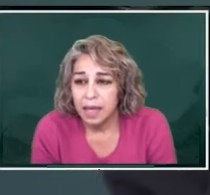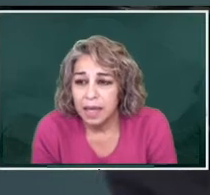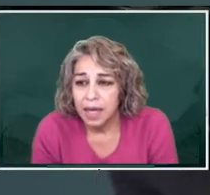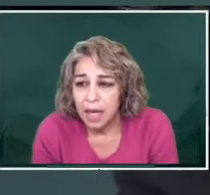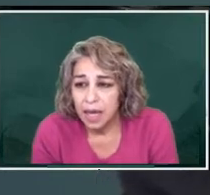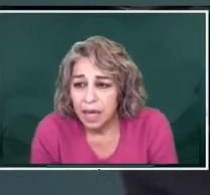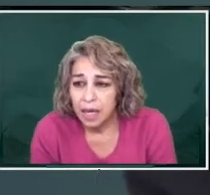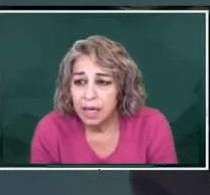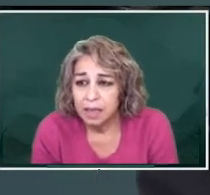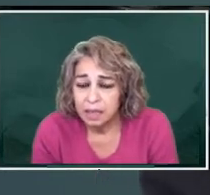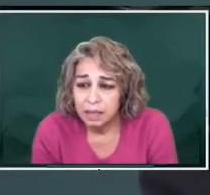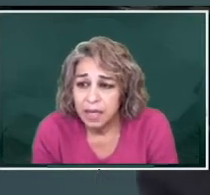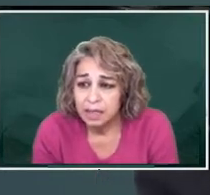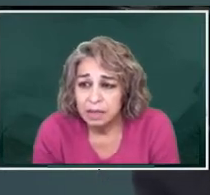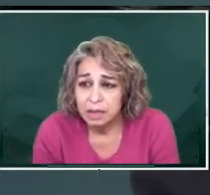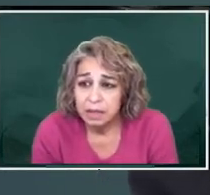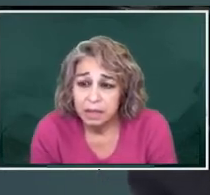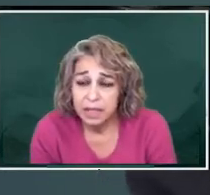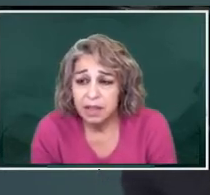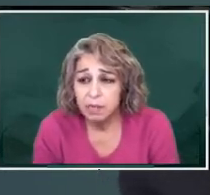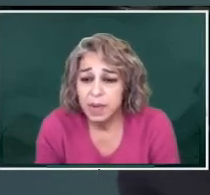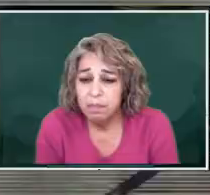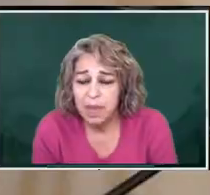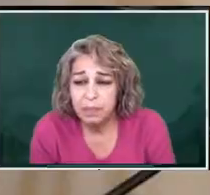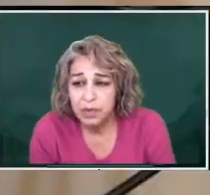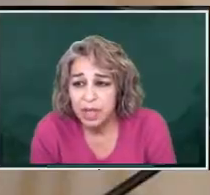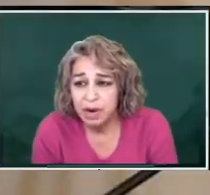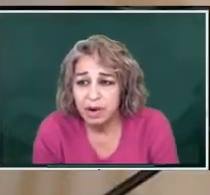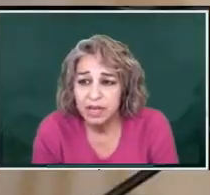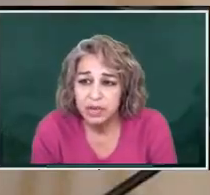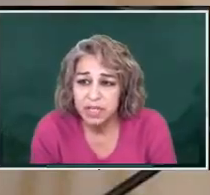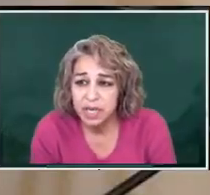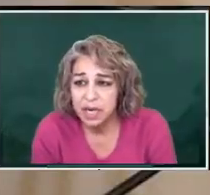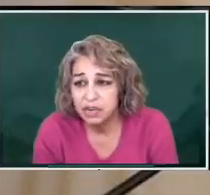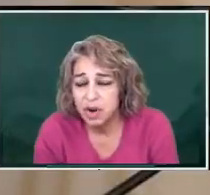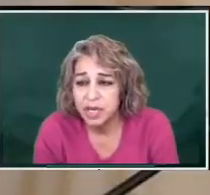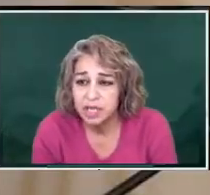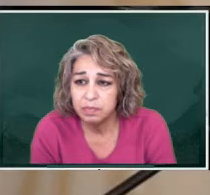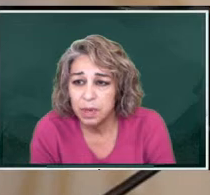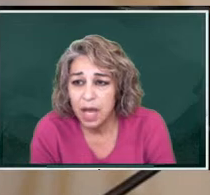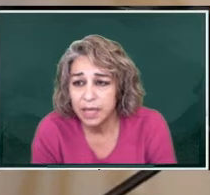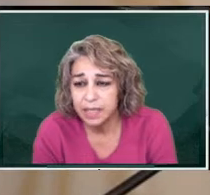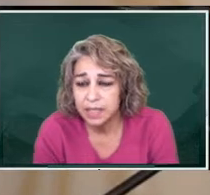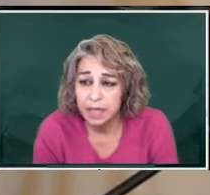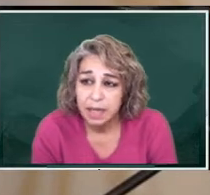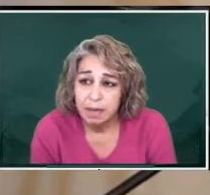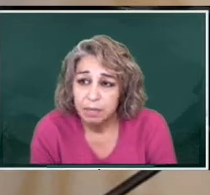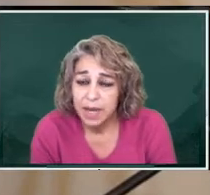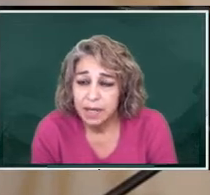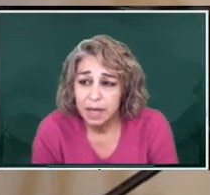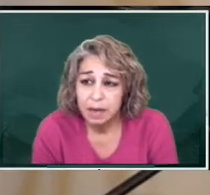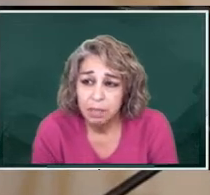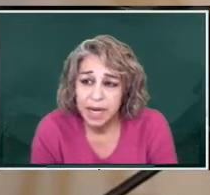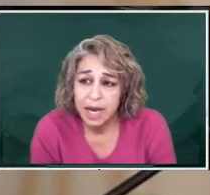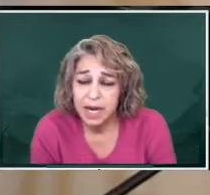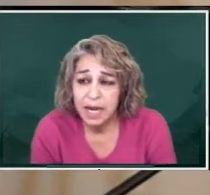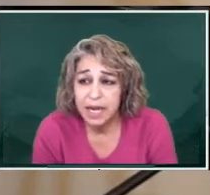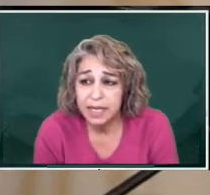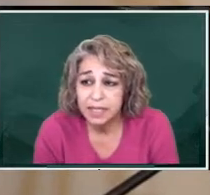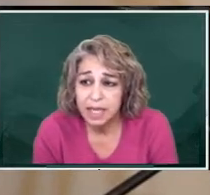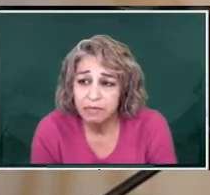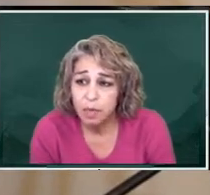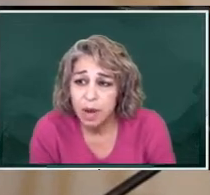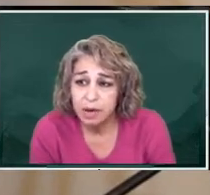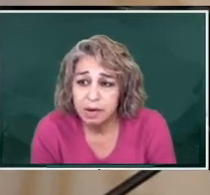that there be people that are interested in trying to block us by not